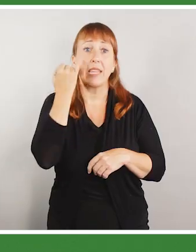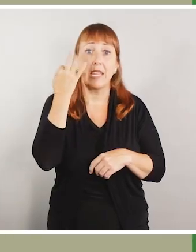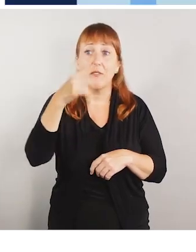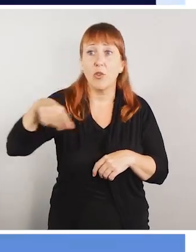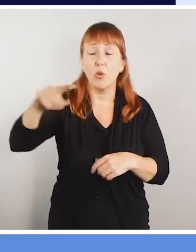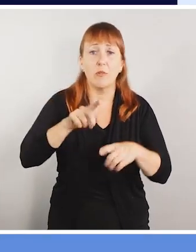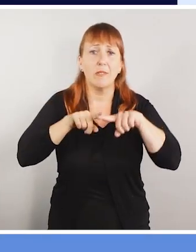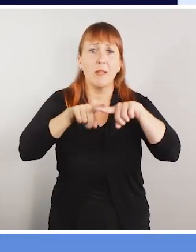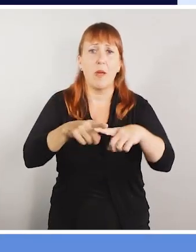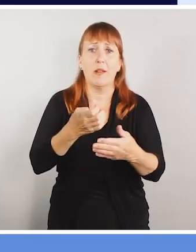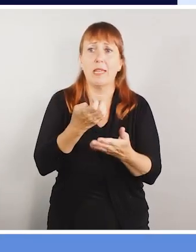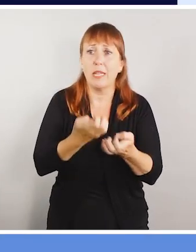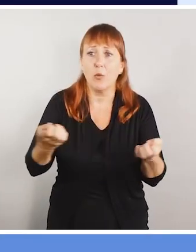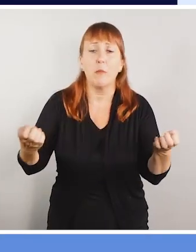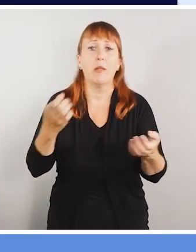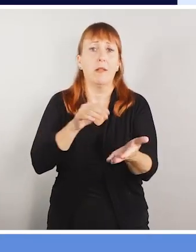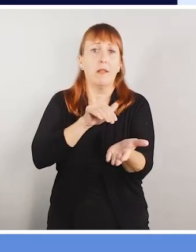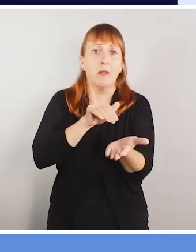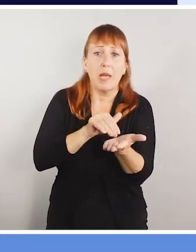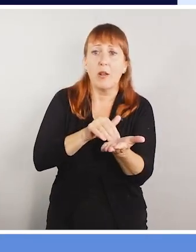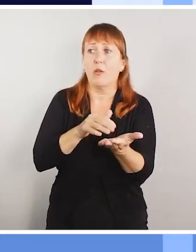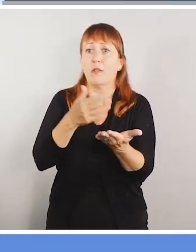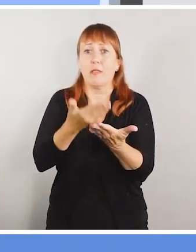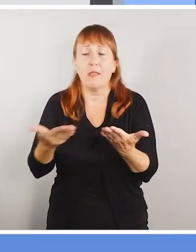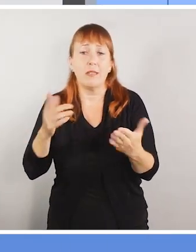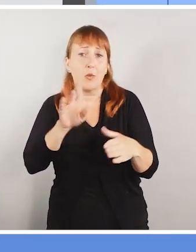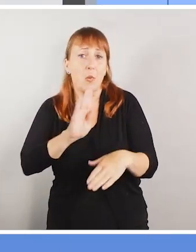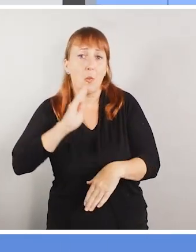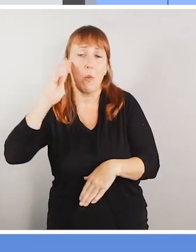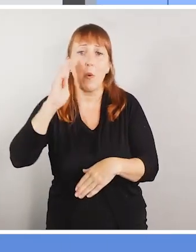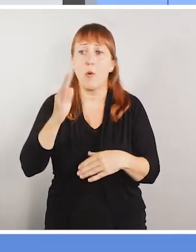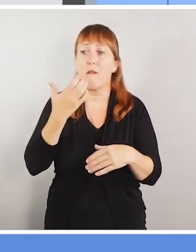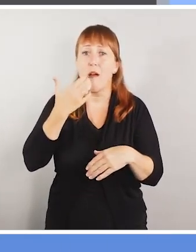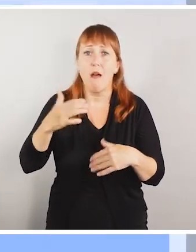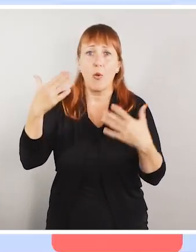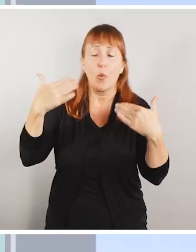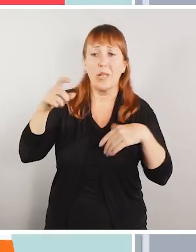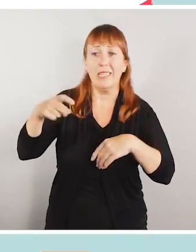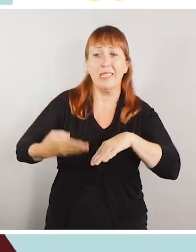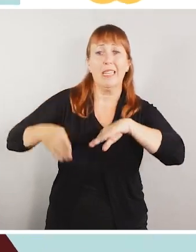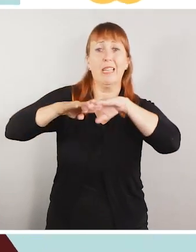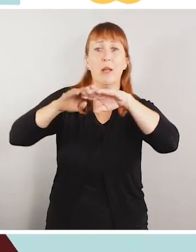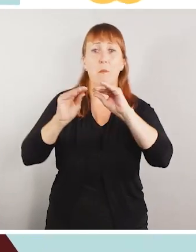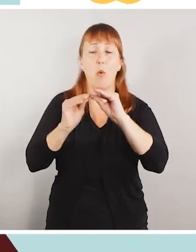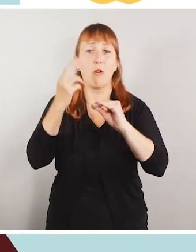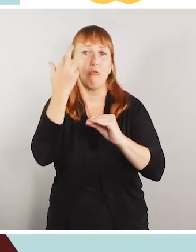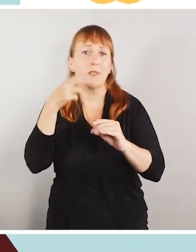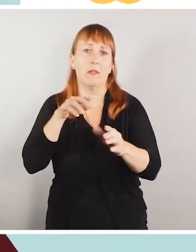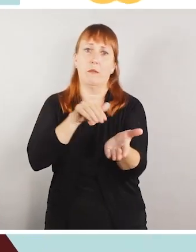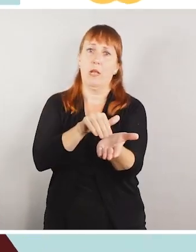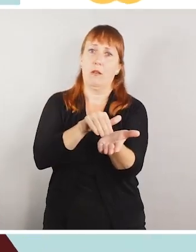If you depend on life support or medical equipment at home, or if you have increased heating or cooling needs due to a medical